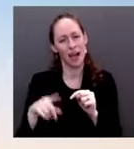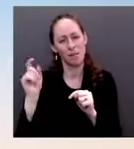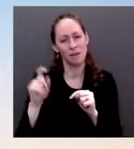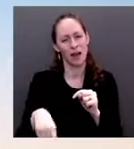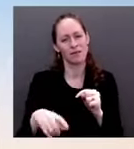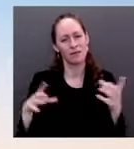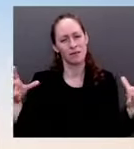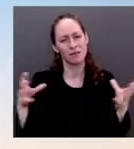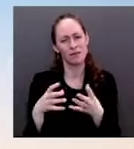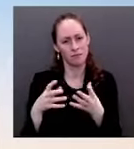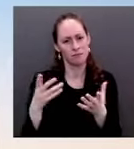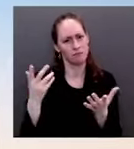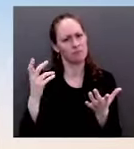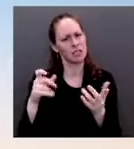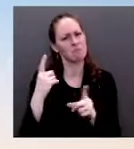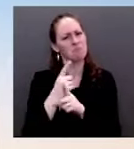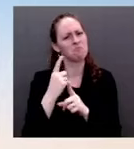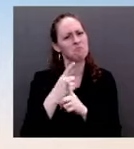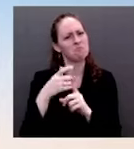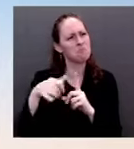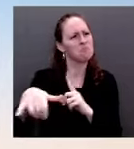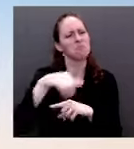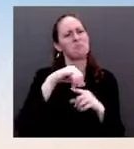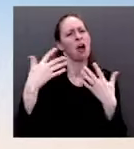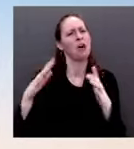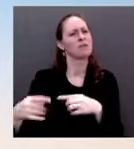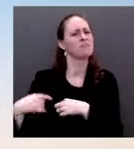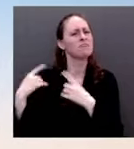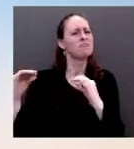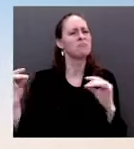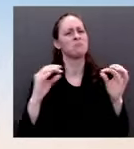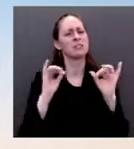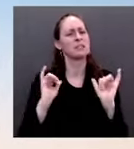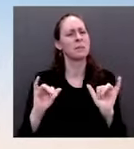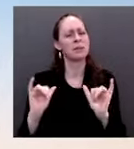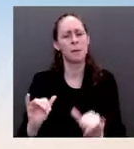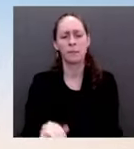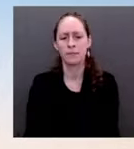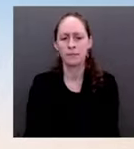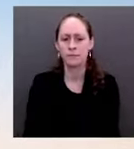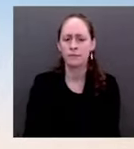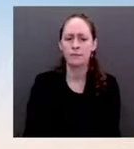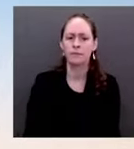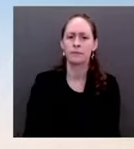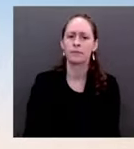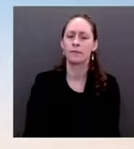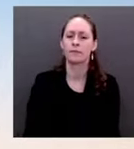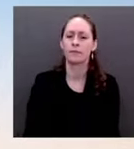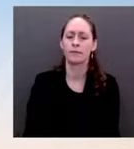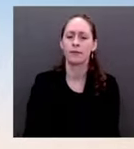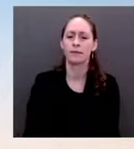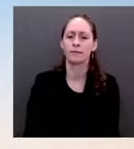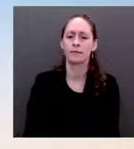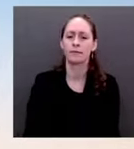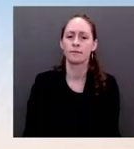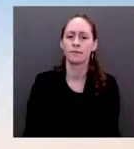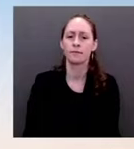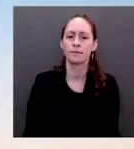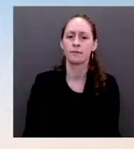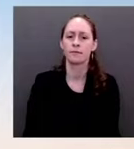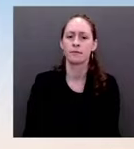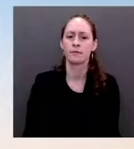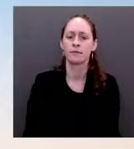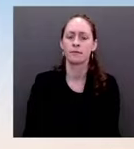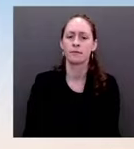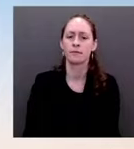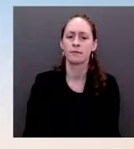but yesterday, again, Minority Leader McConnell said that the U.S. should send forces to shore up NATO's eastern flank, not if and